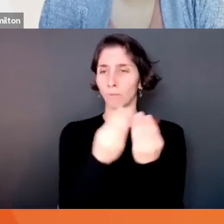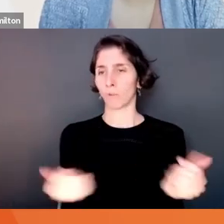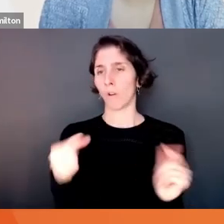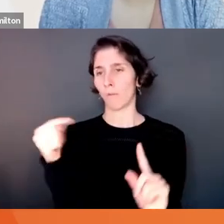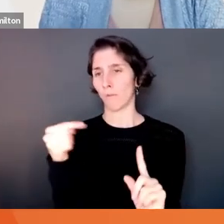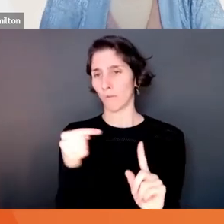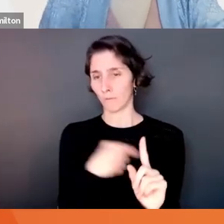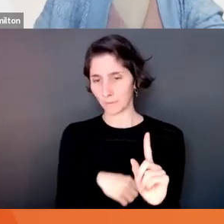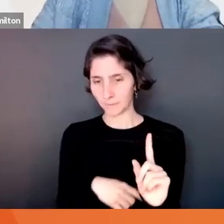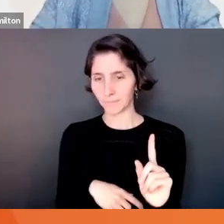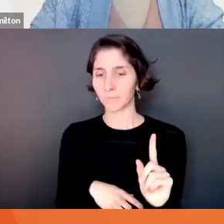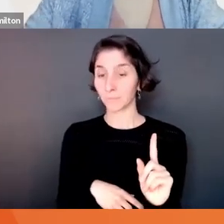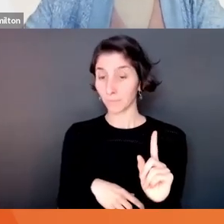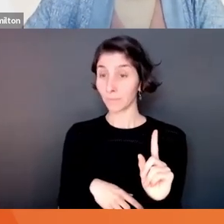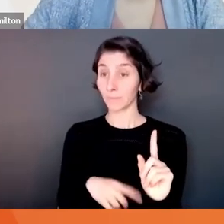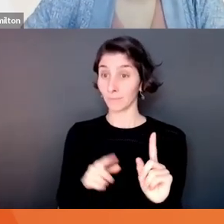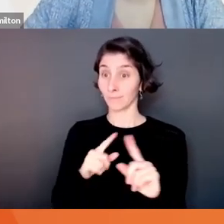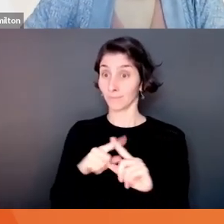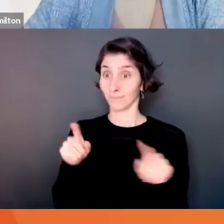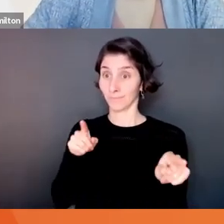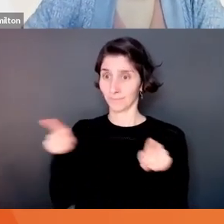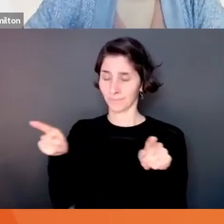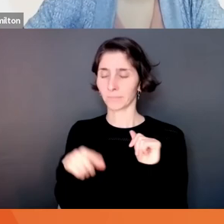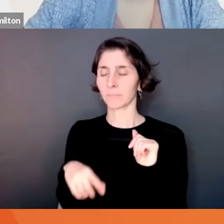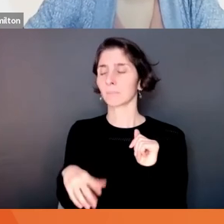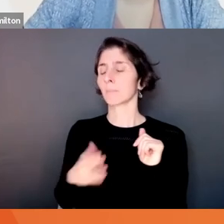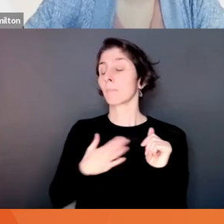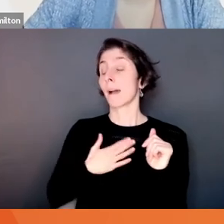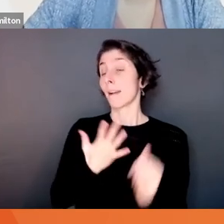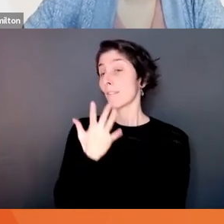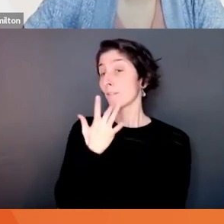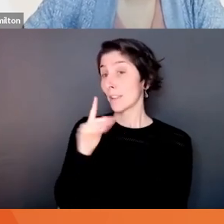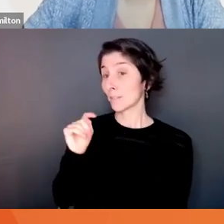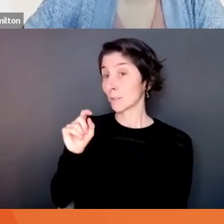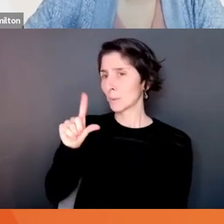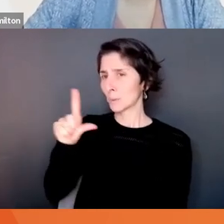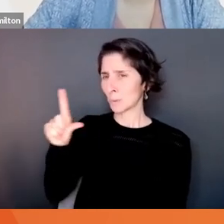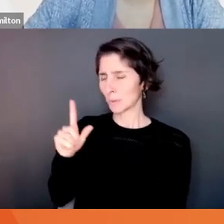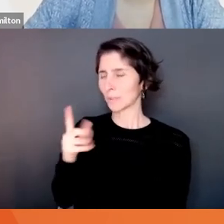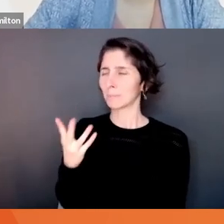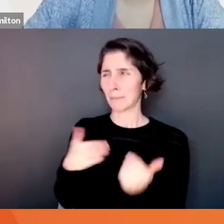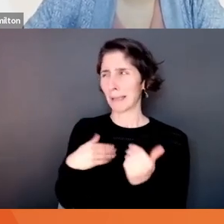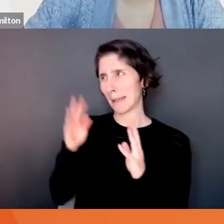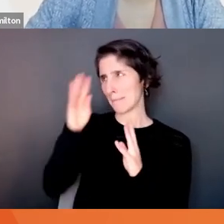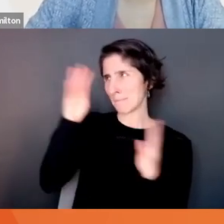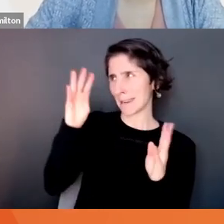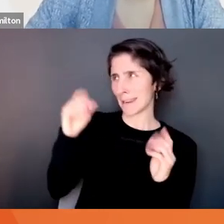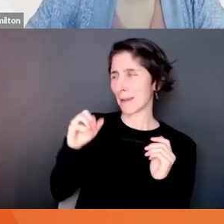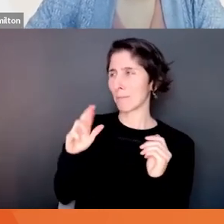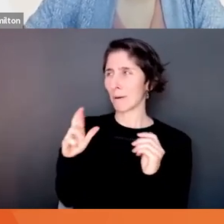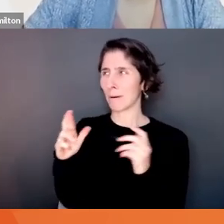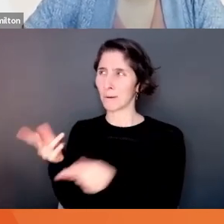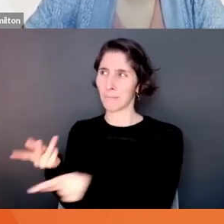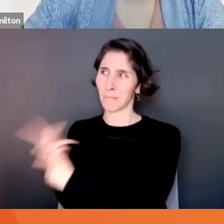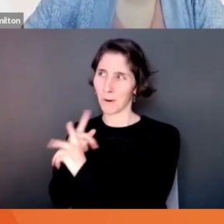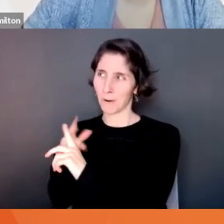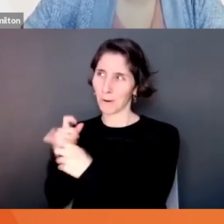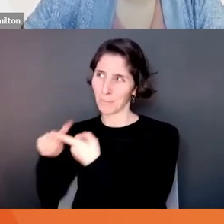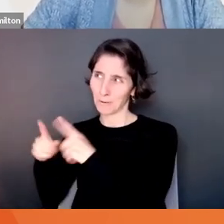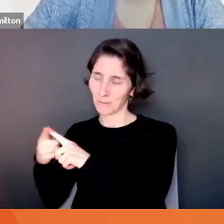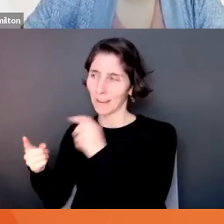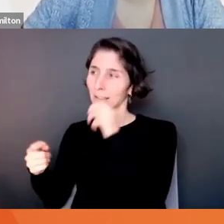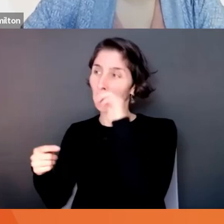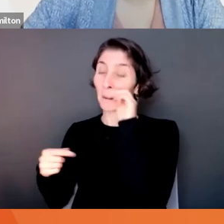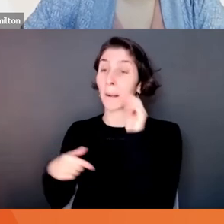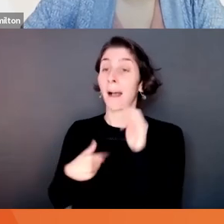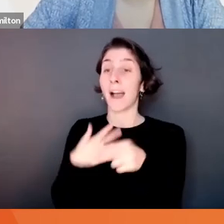going to tell you that difference. But one of my favorite tools is I kind of made it up. I kind of borrowed it from someone, but then added Leo's twist on it. So I call it worst